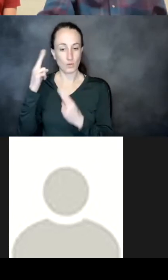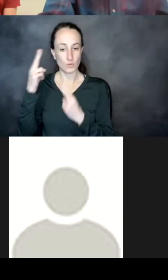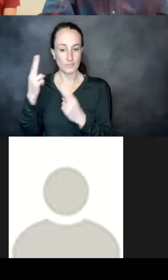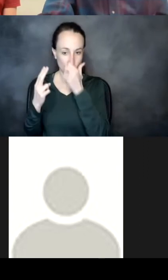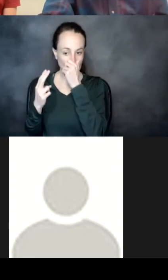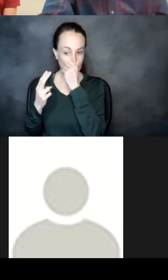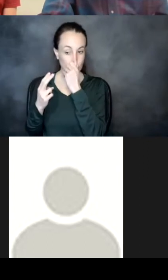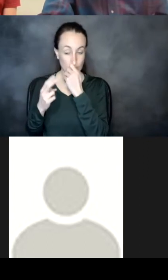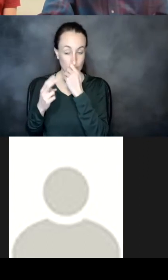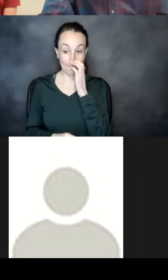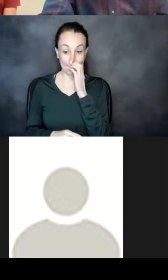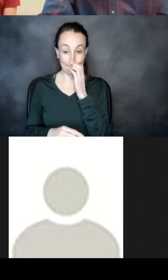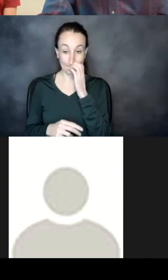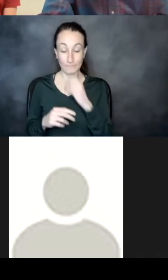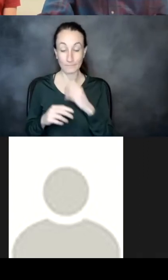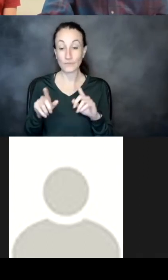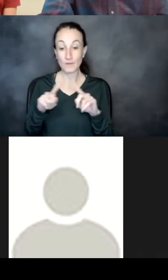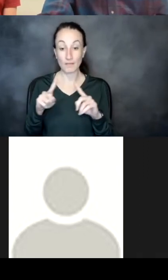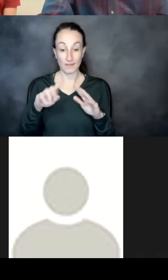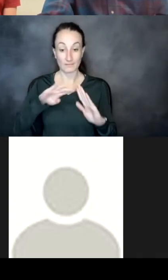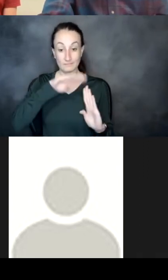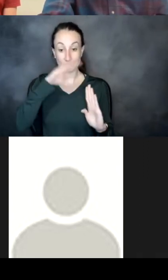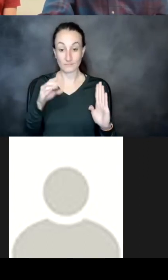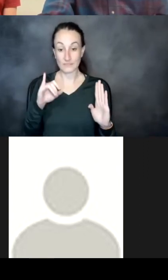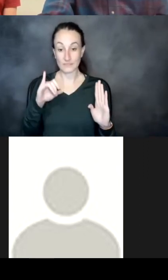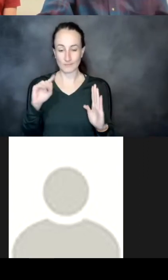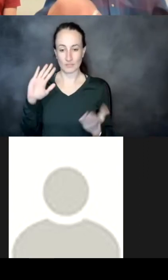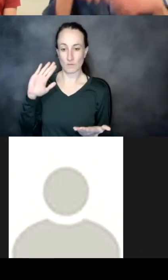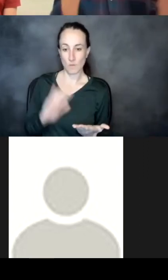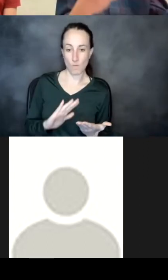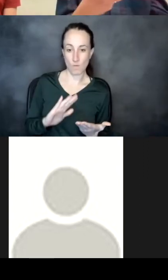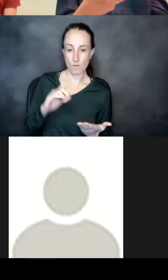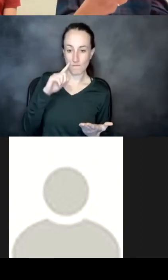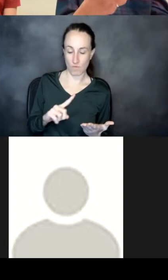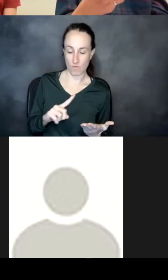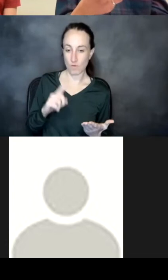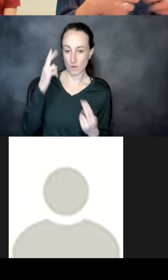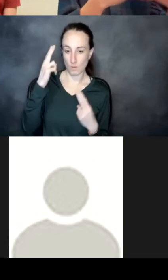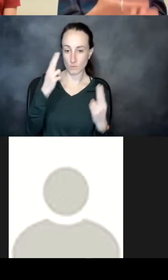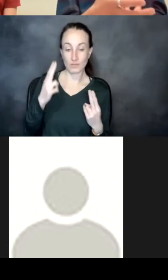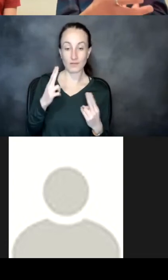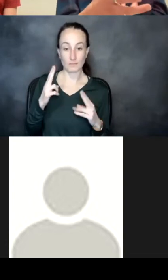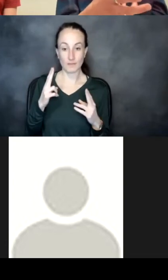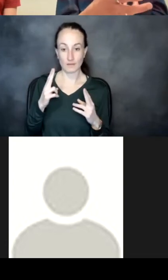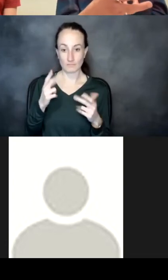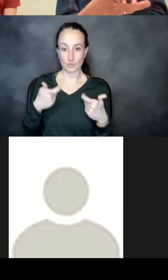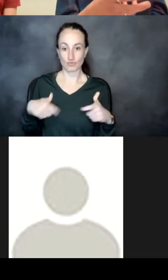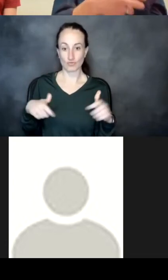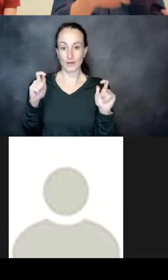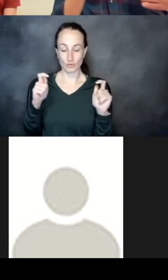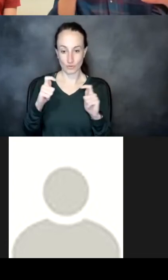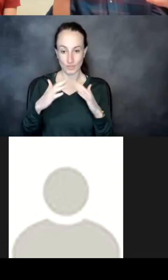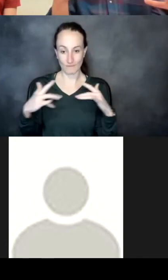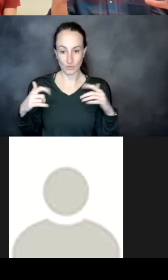um the distribution is much lower for hallucination so it can come up with far greater diversity structurally